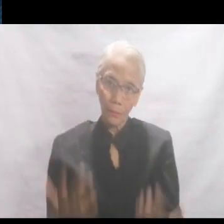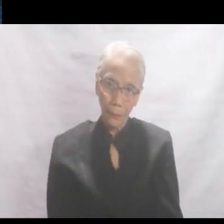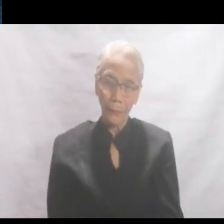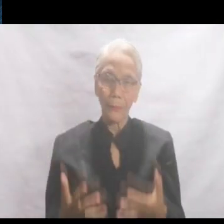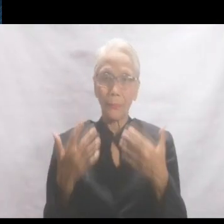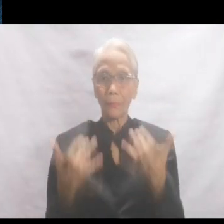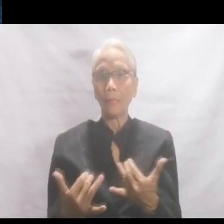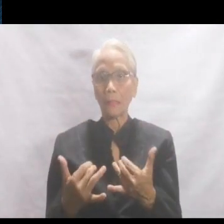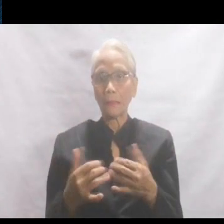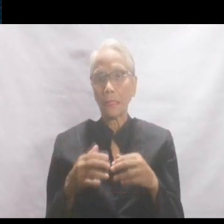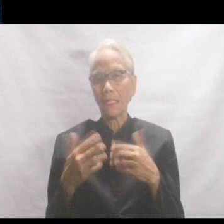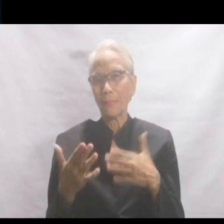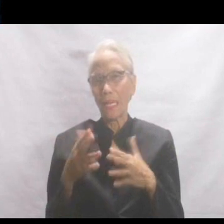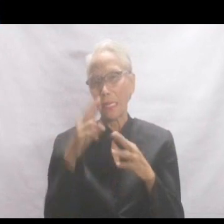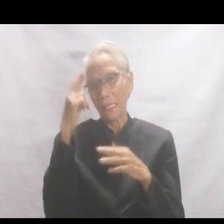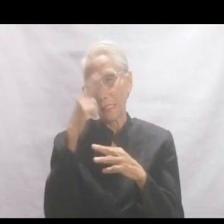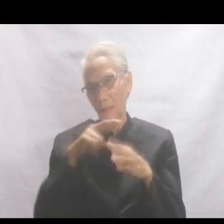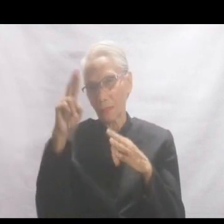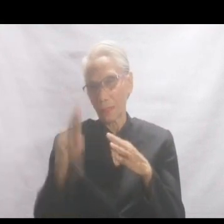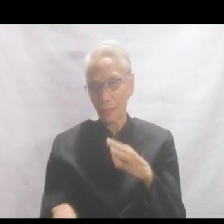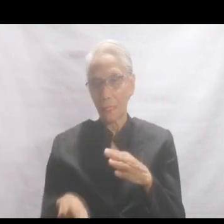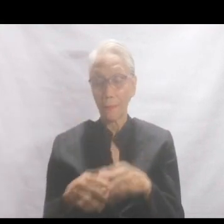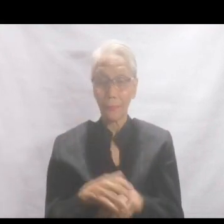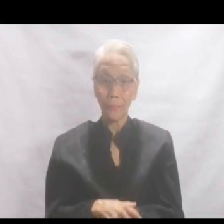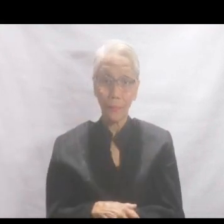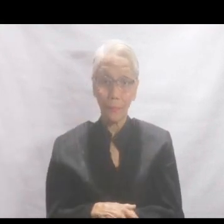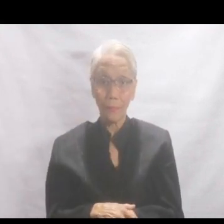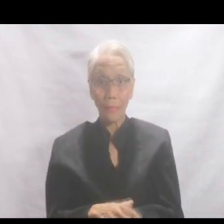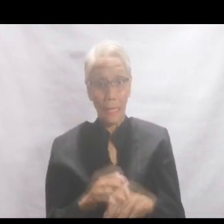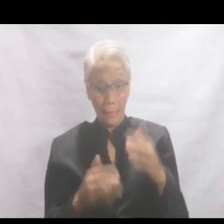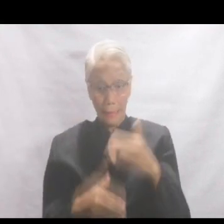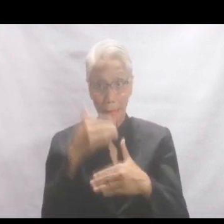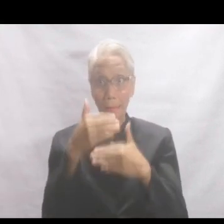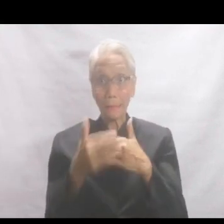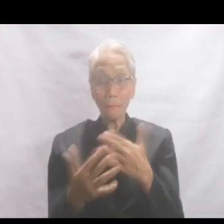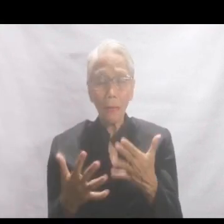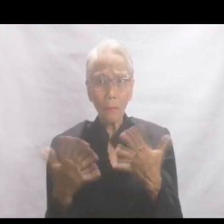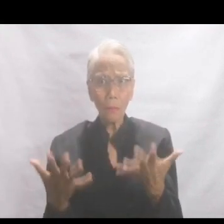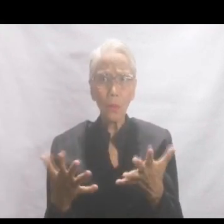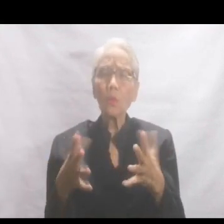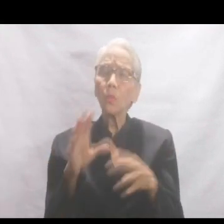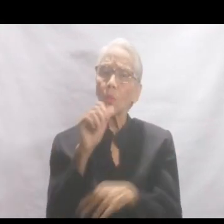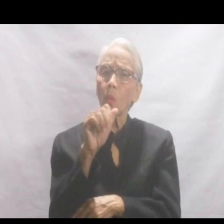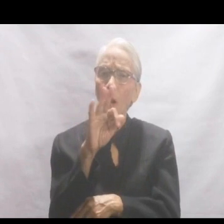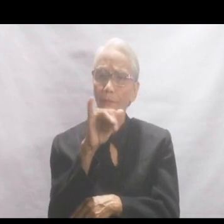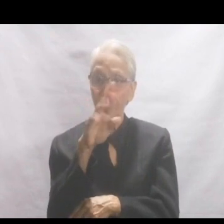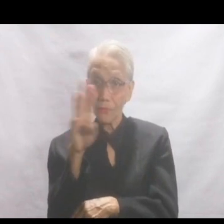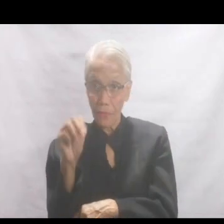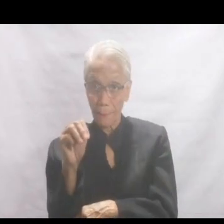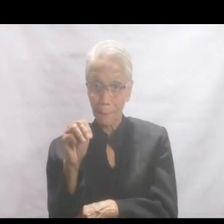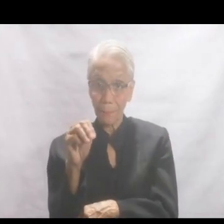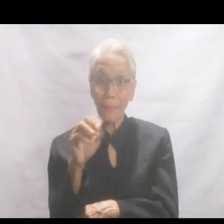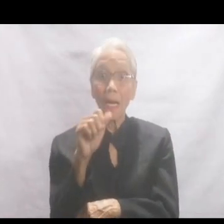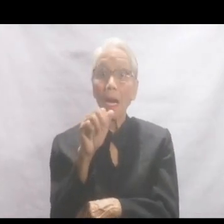ang results niyan. Ang ikalawang dating move to take up the challenge of Jesus is to affirm.